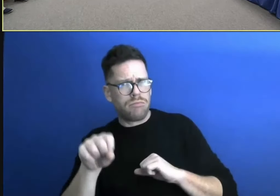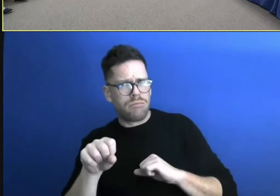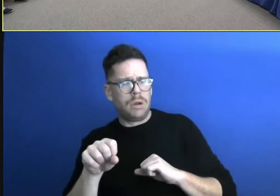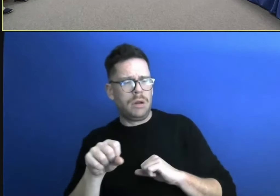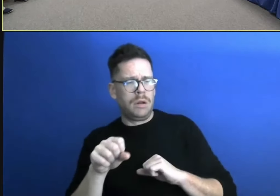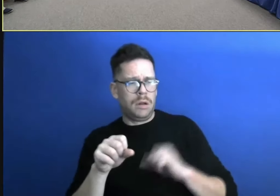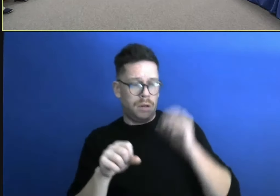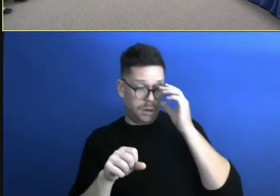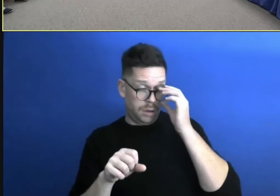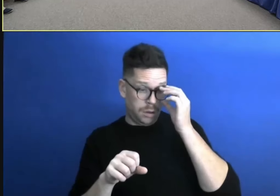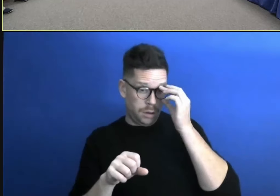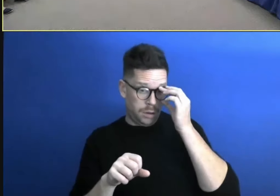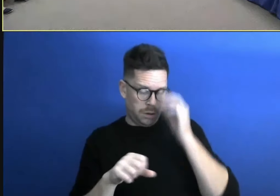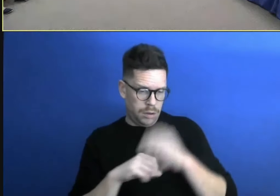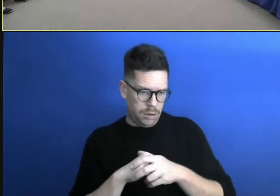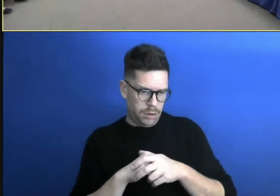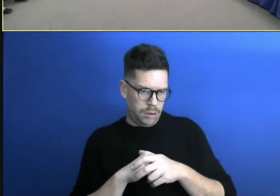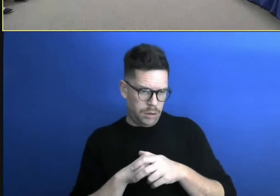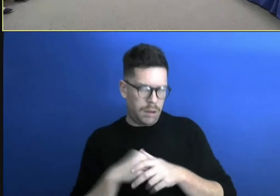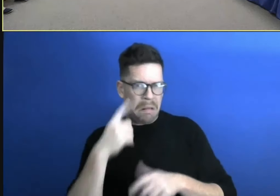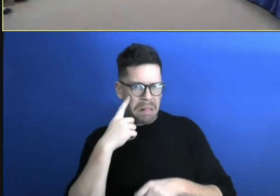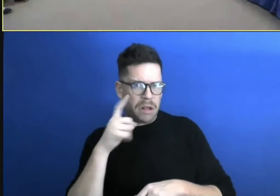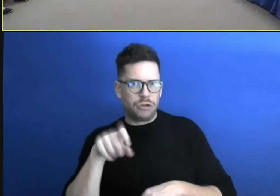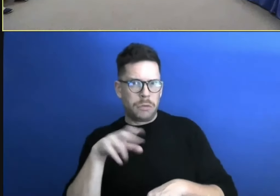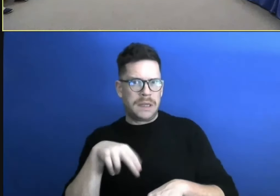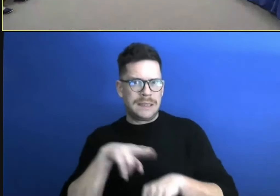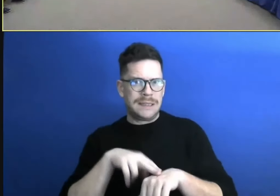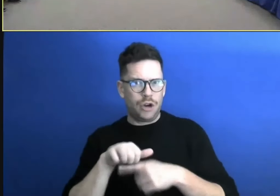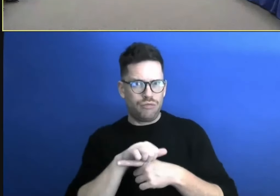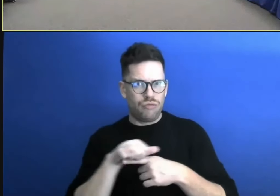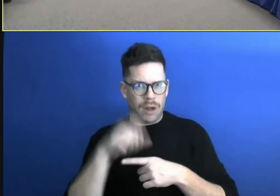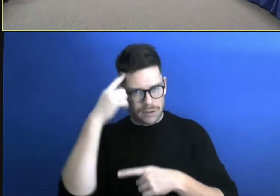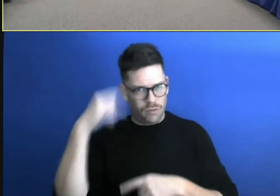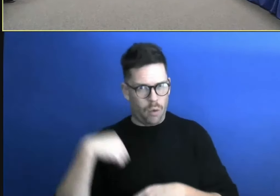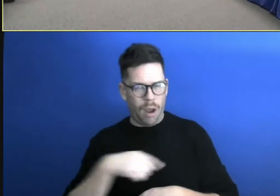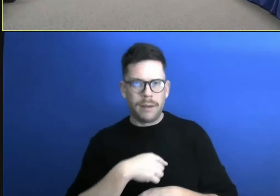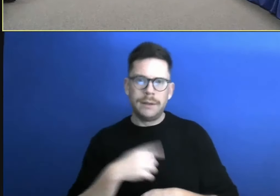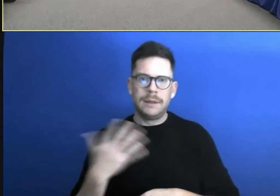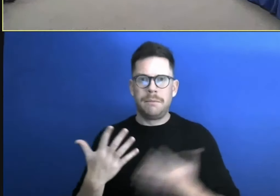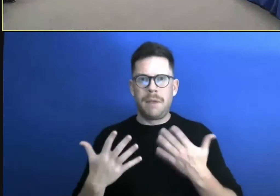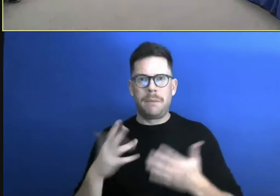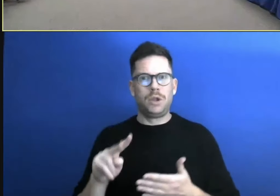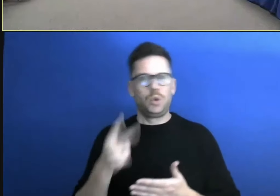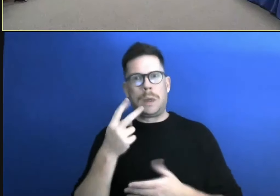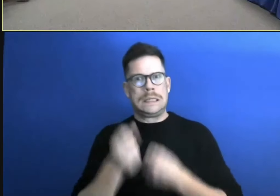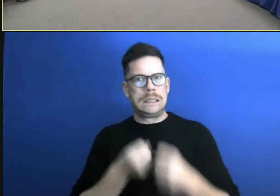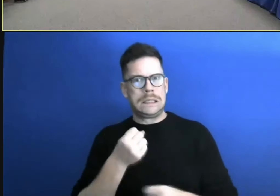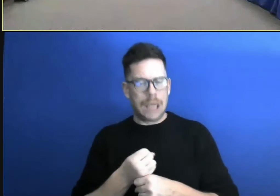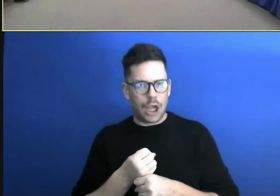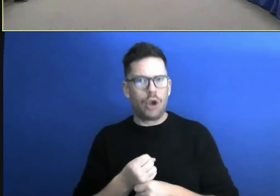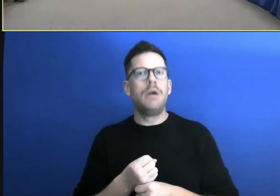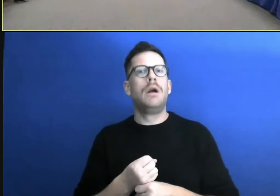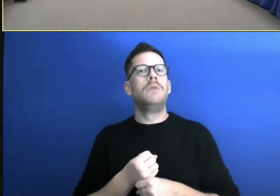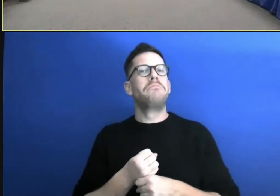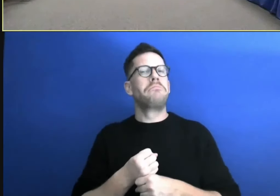I think that should be maybe a standard practice for us as to whatever. First a year, look at the education. Yeah. Send